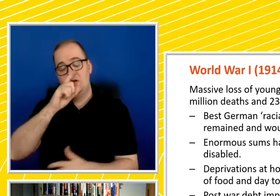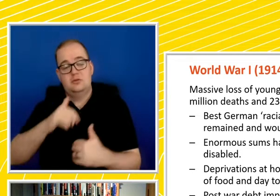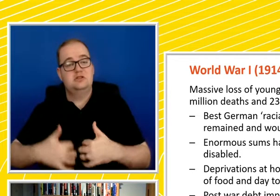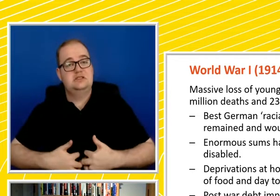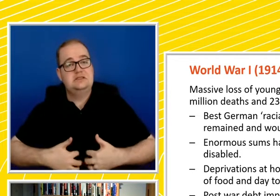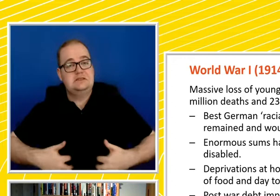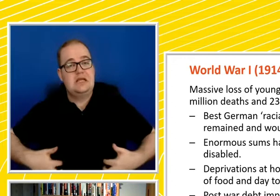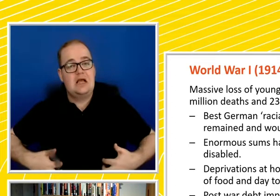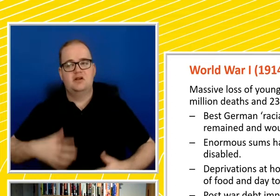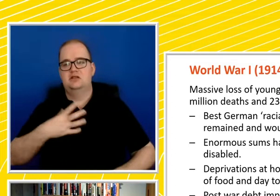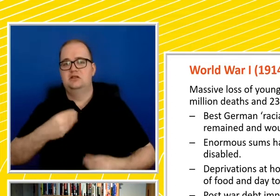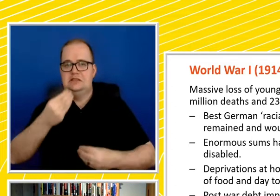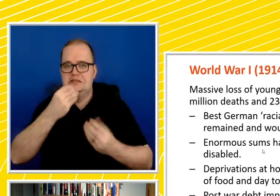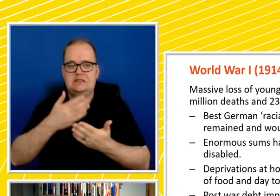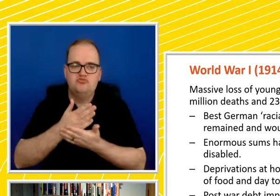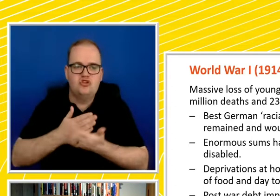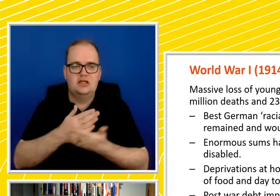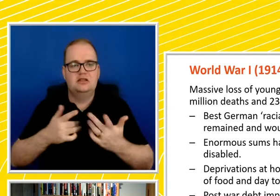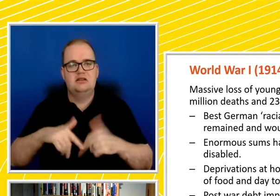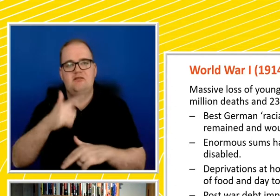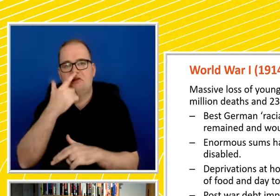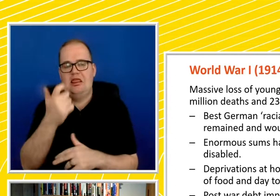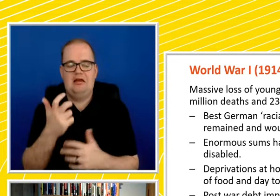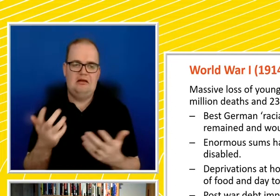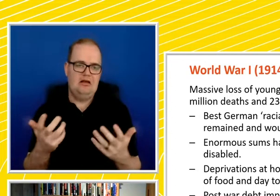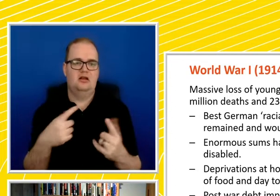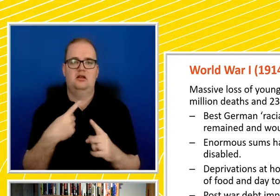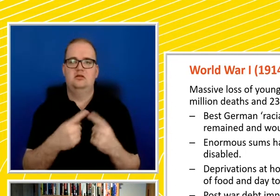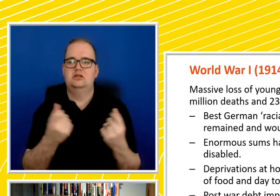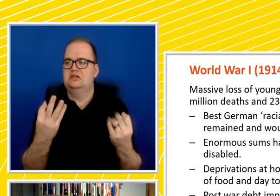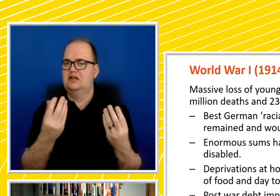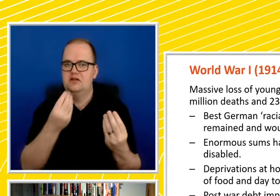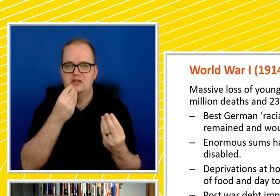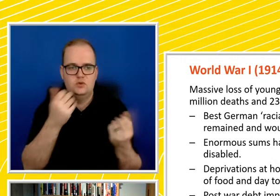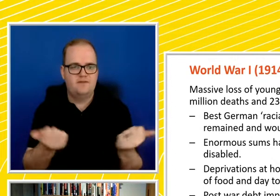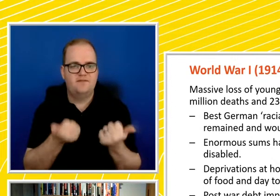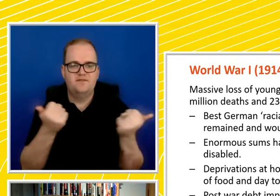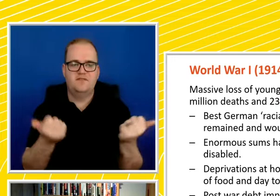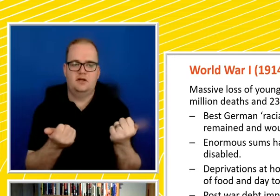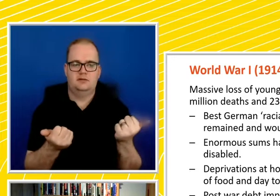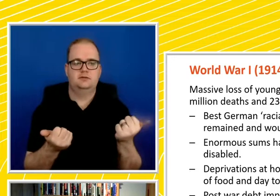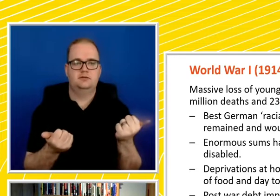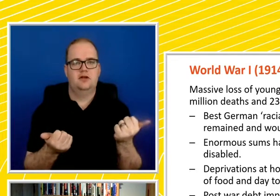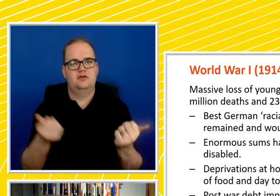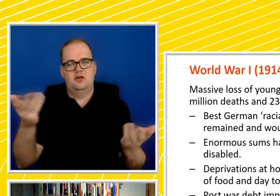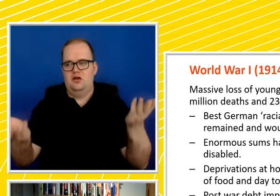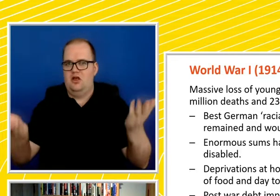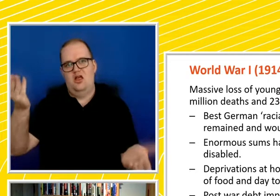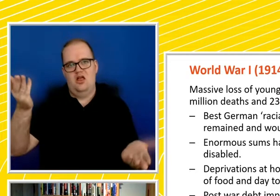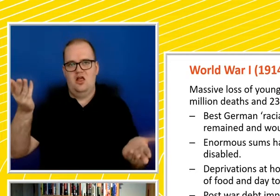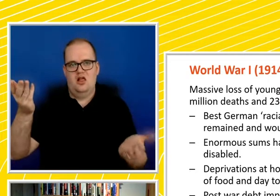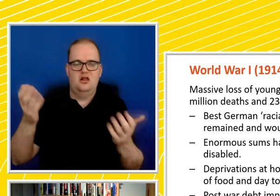you know, bread, if they're lucky, and the shortages of food and day supplies. So, there's this imbalance that's